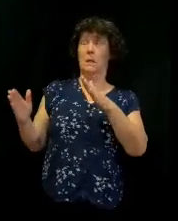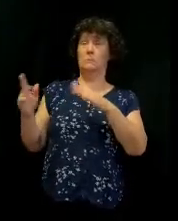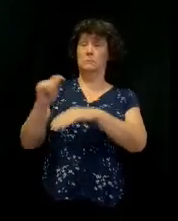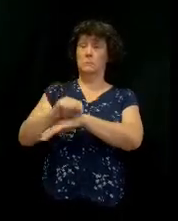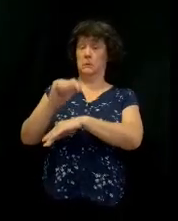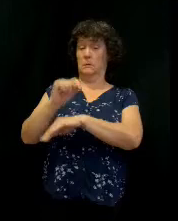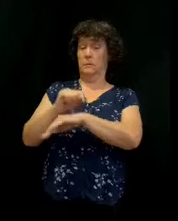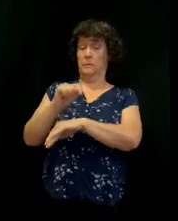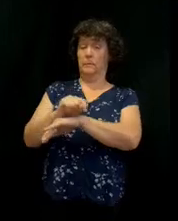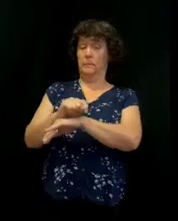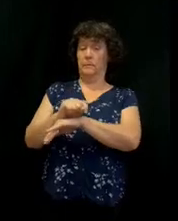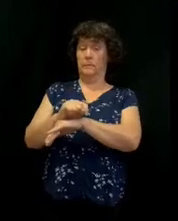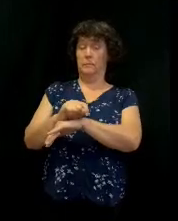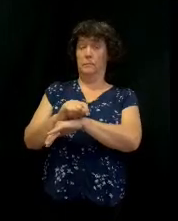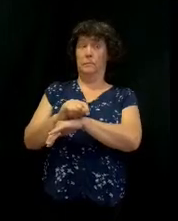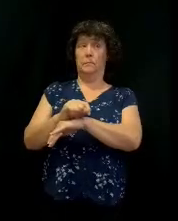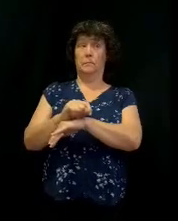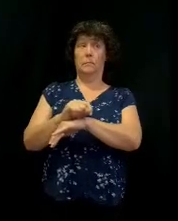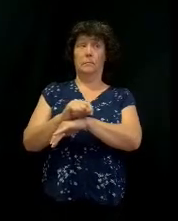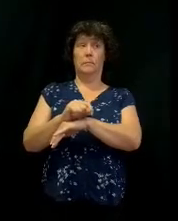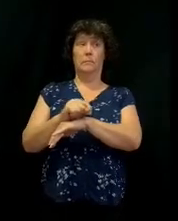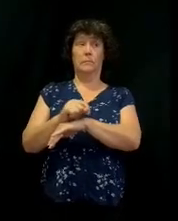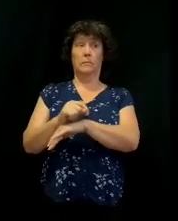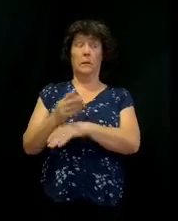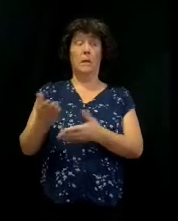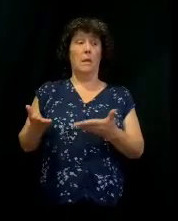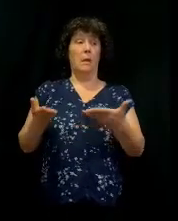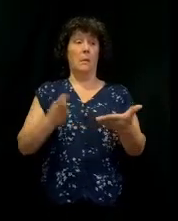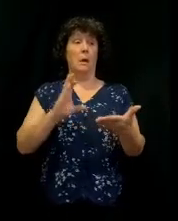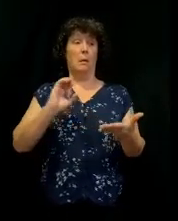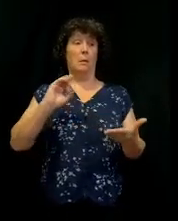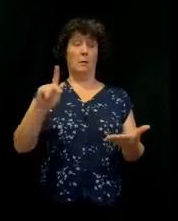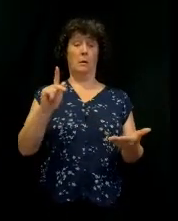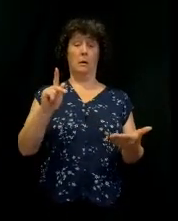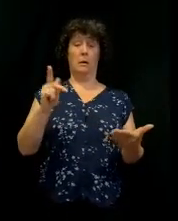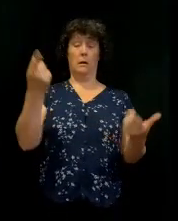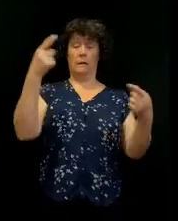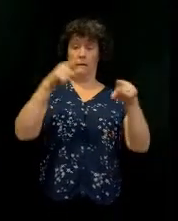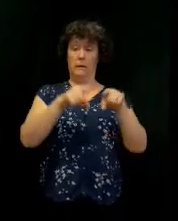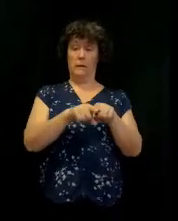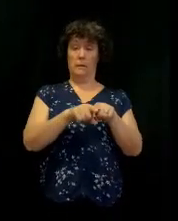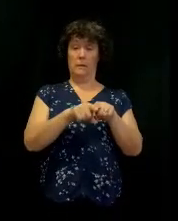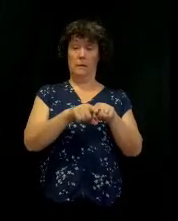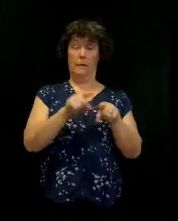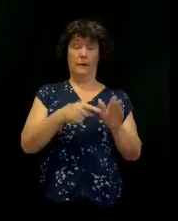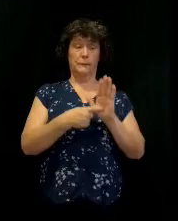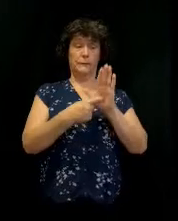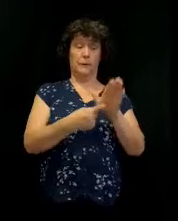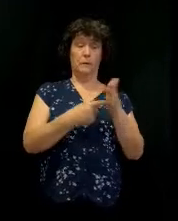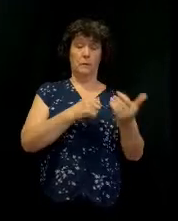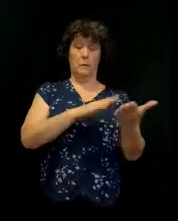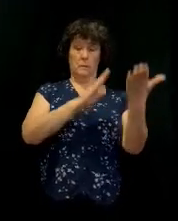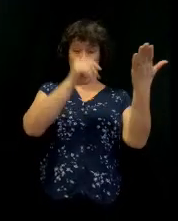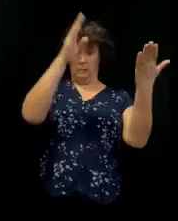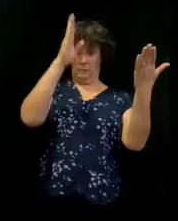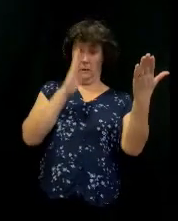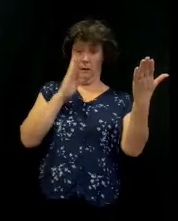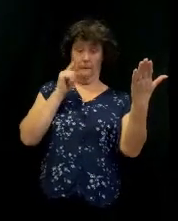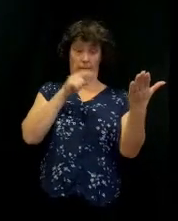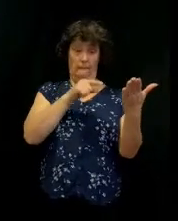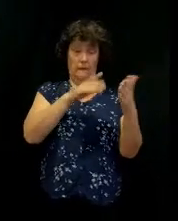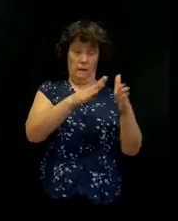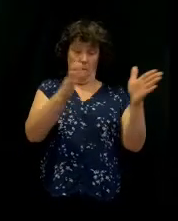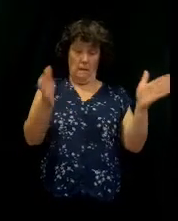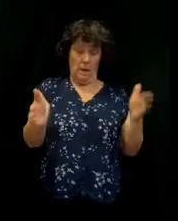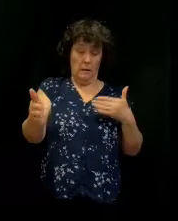presence of the Lord. And they bring in the Ark of the Covenant, which is a representation of the presence of God. The presence of God was